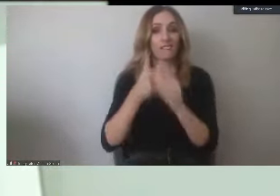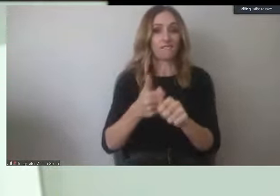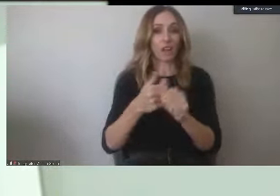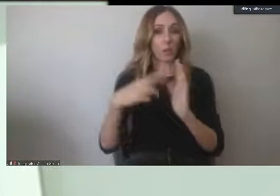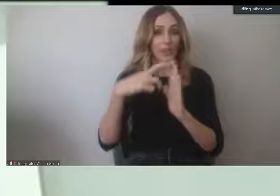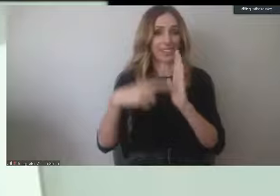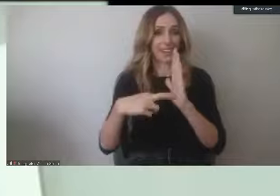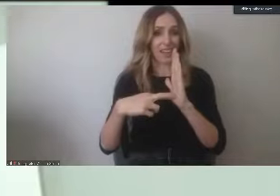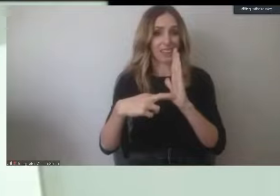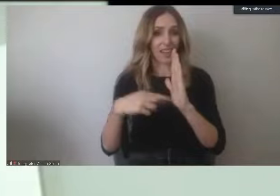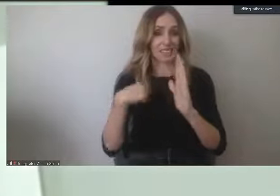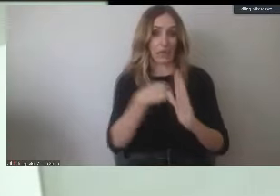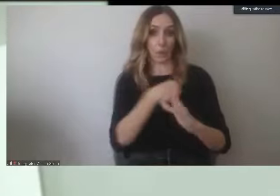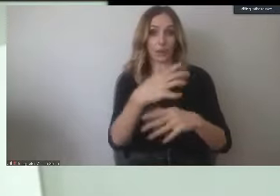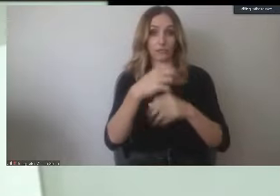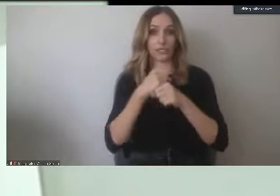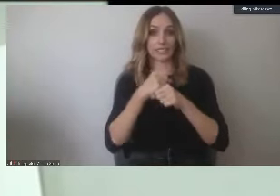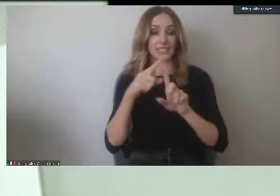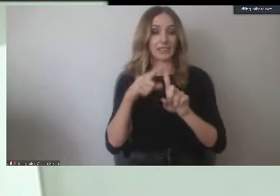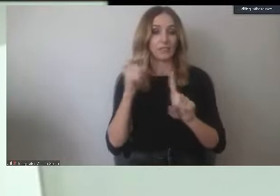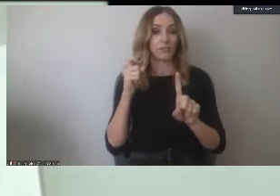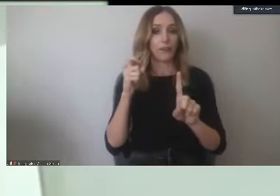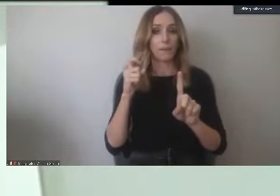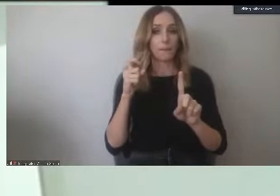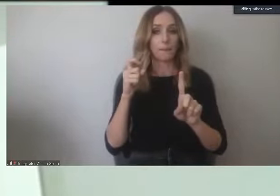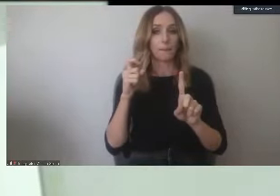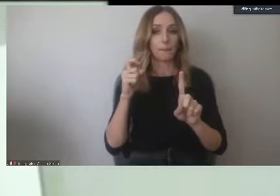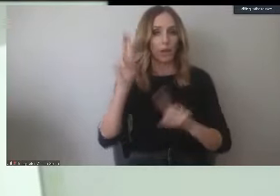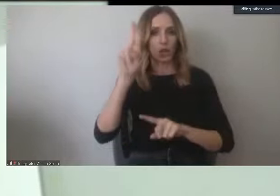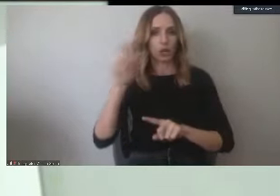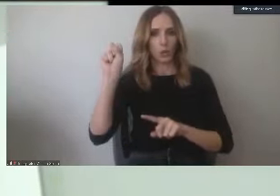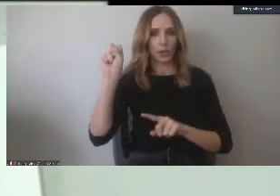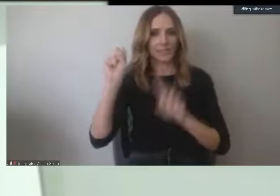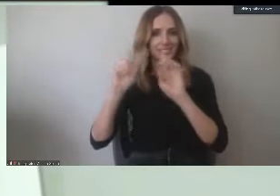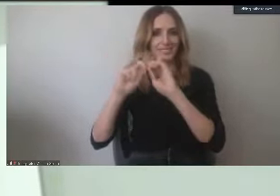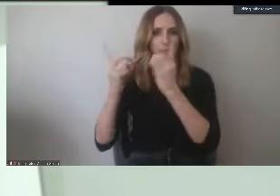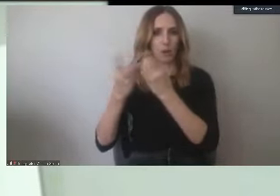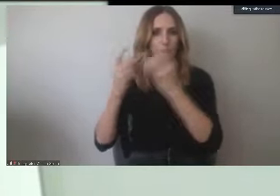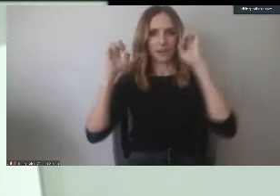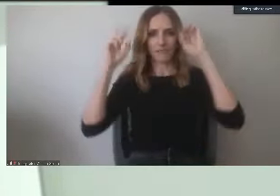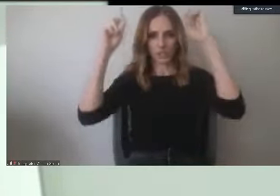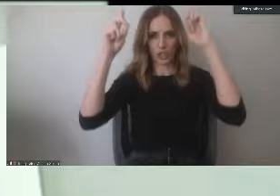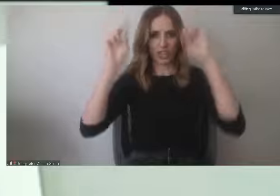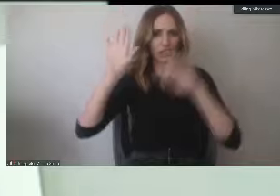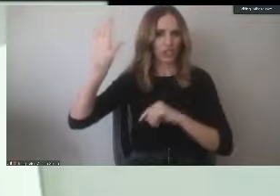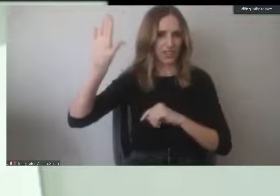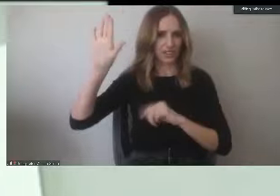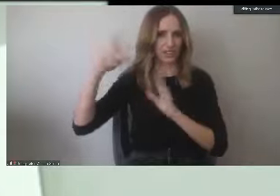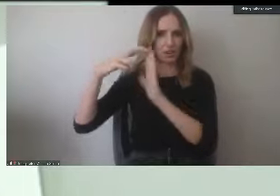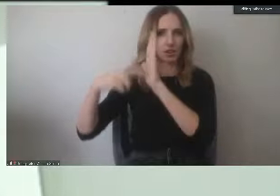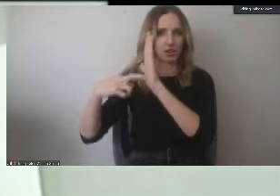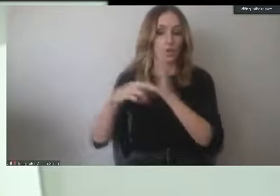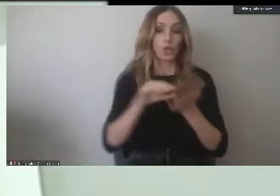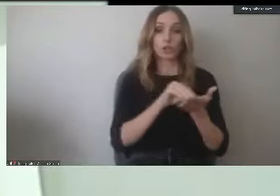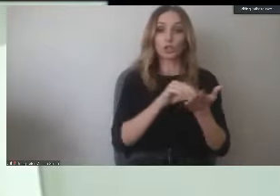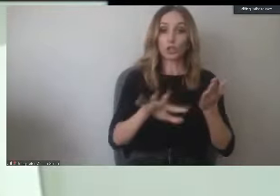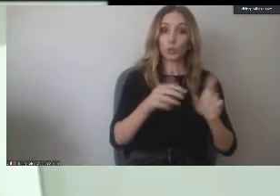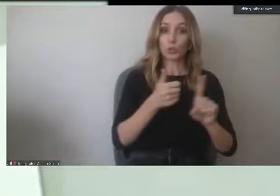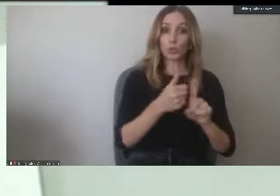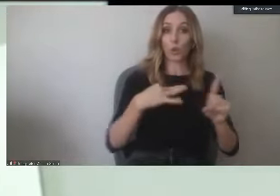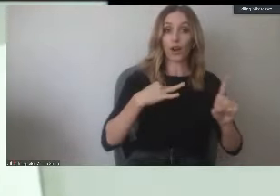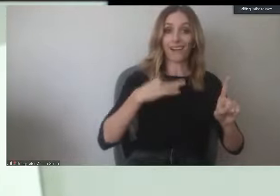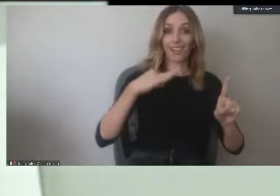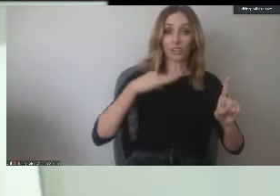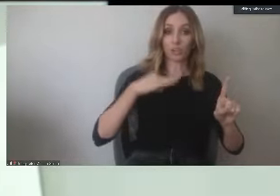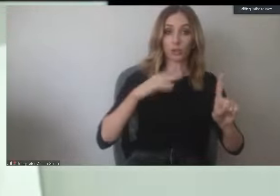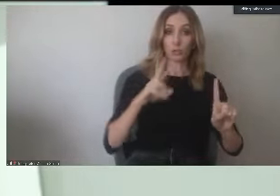have received from the U.S. of Education, only students who are eligible to